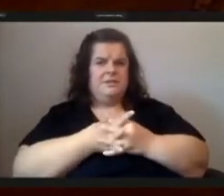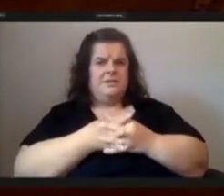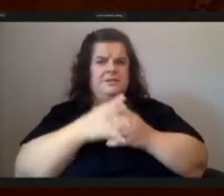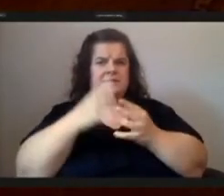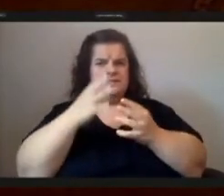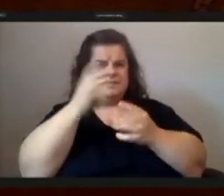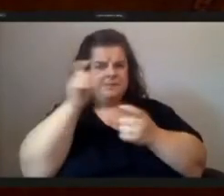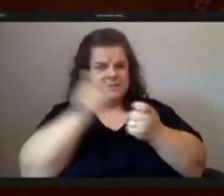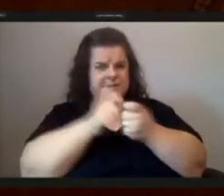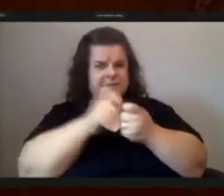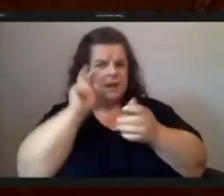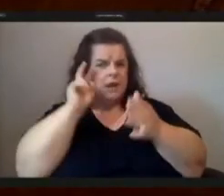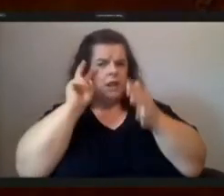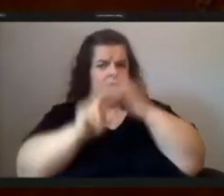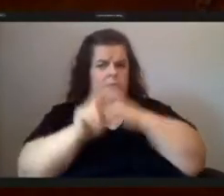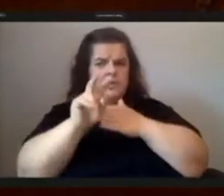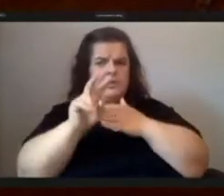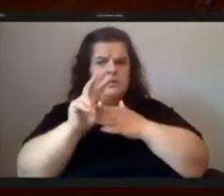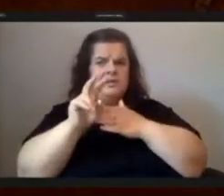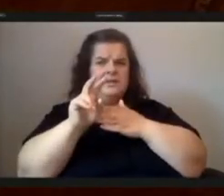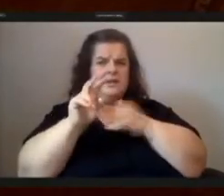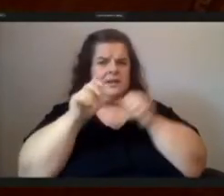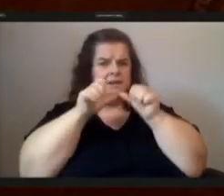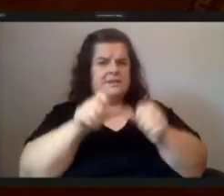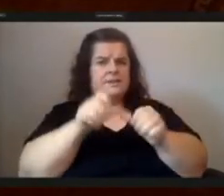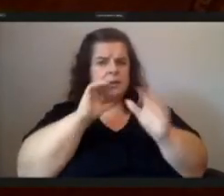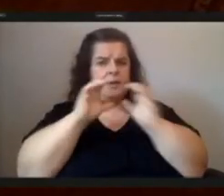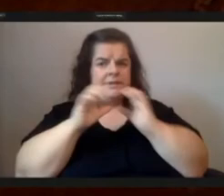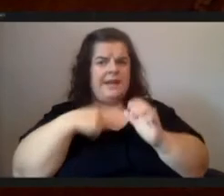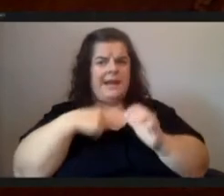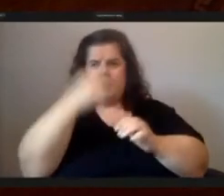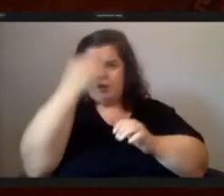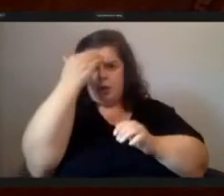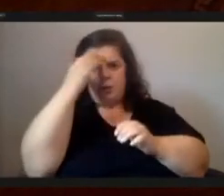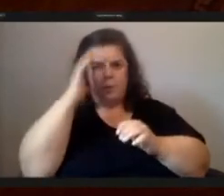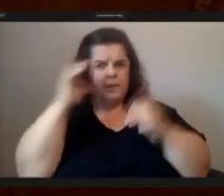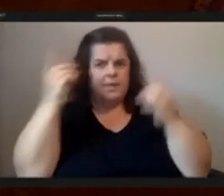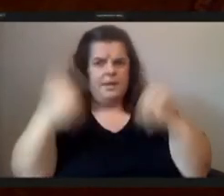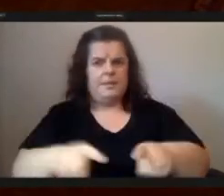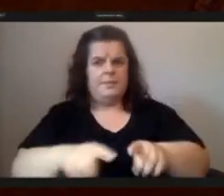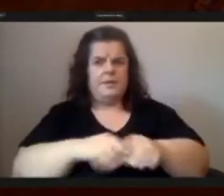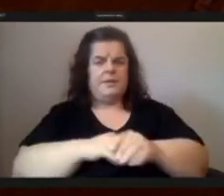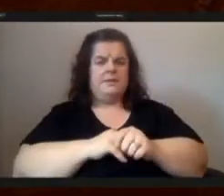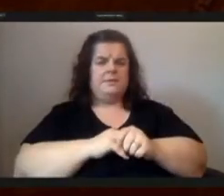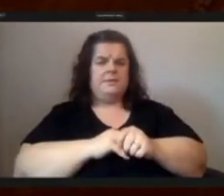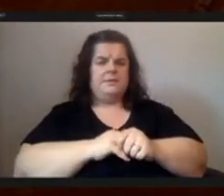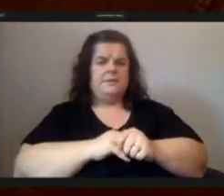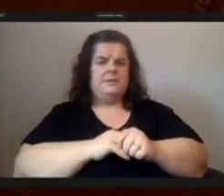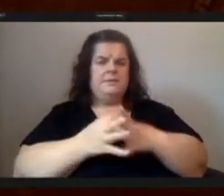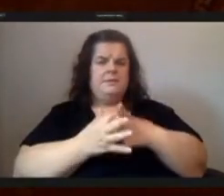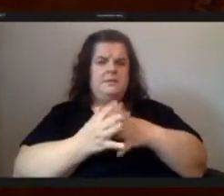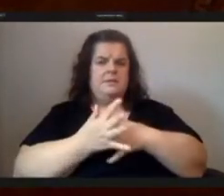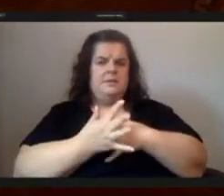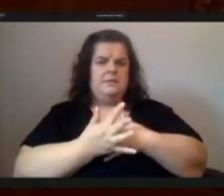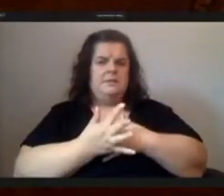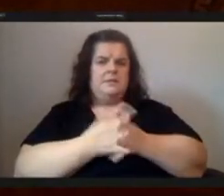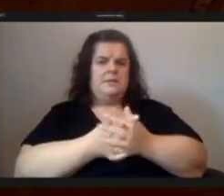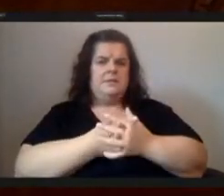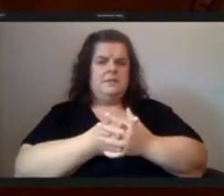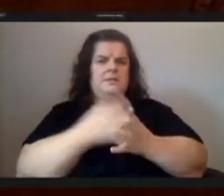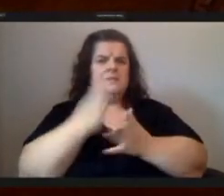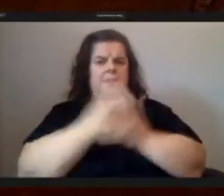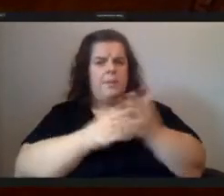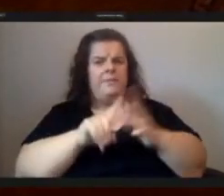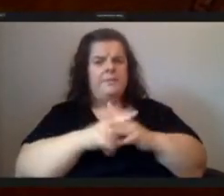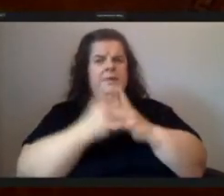uh the continued conversation i know that we'll have in terms of um you know some of the implementation throughout the city